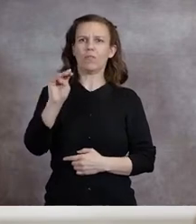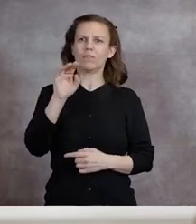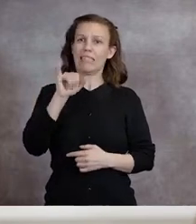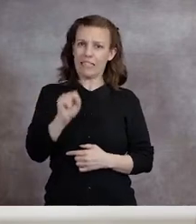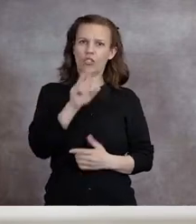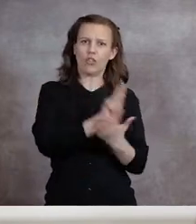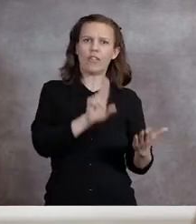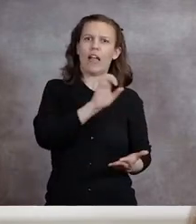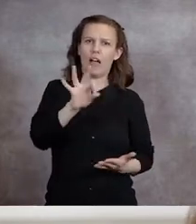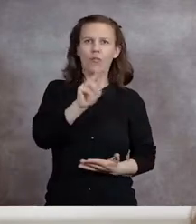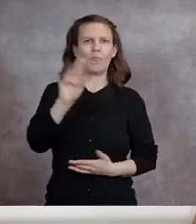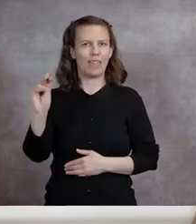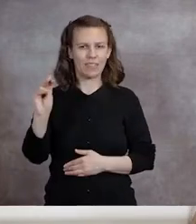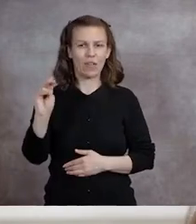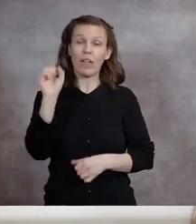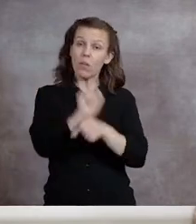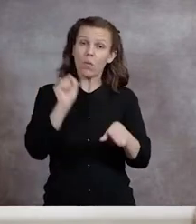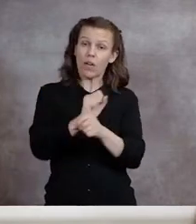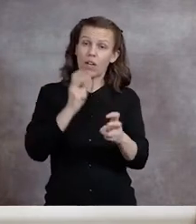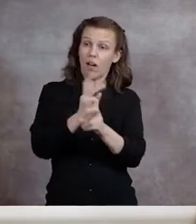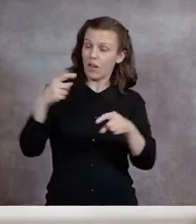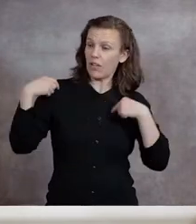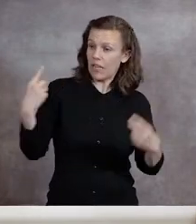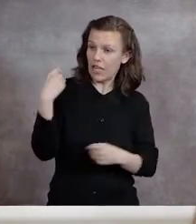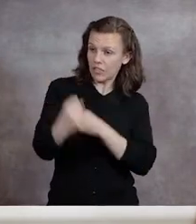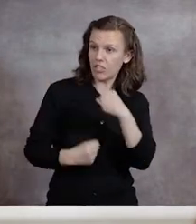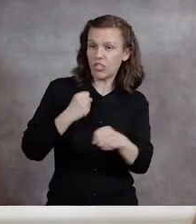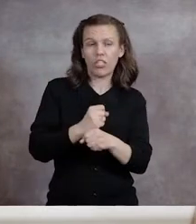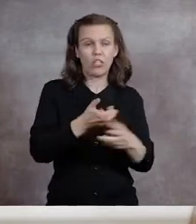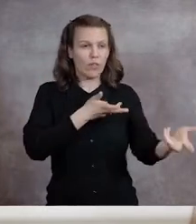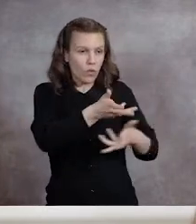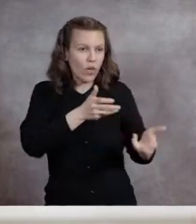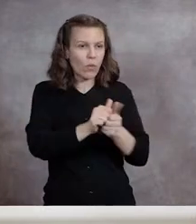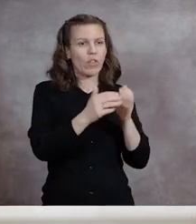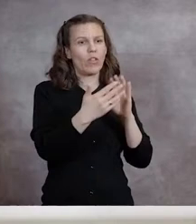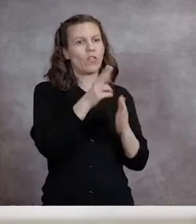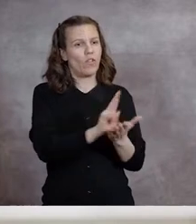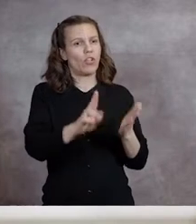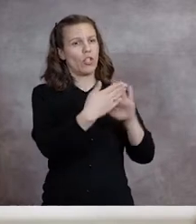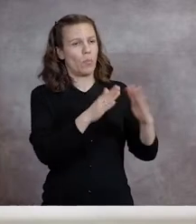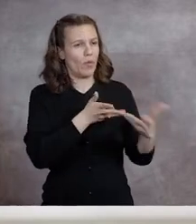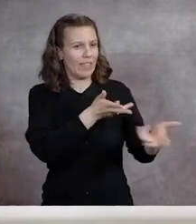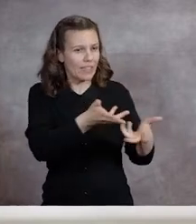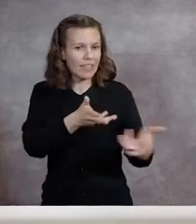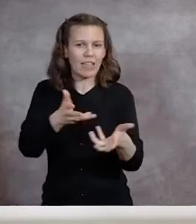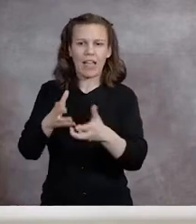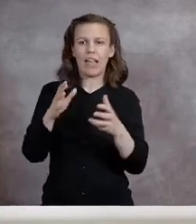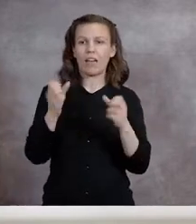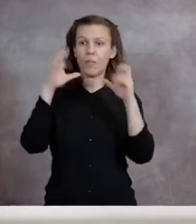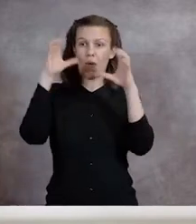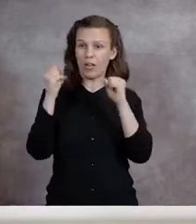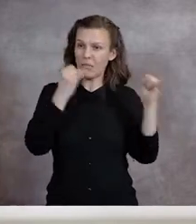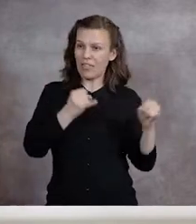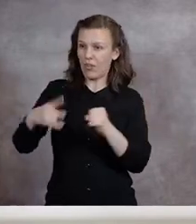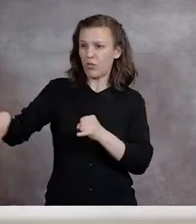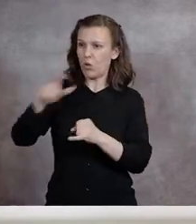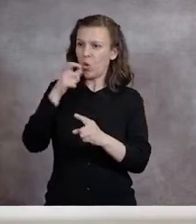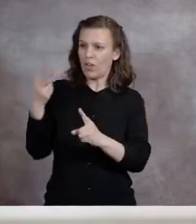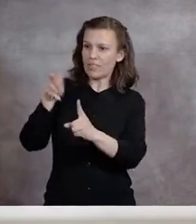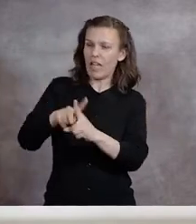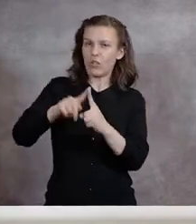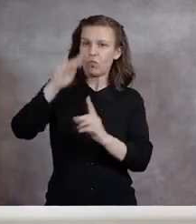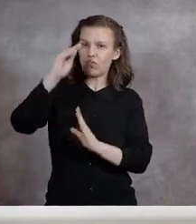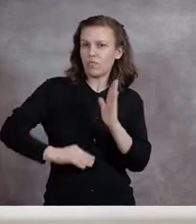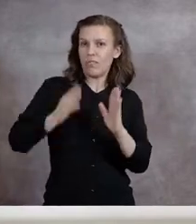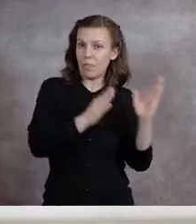After working tirelessly over the last year with an engaged university community and the remarkable individuals tasked with drafting